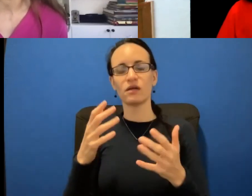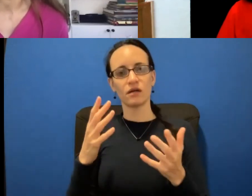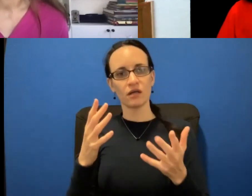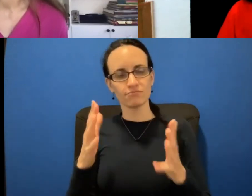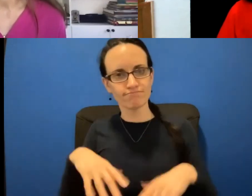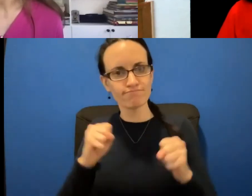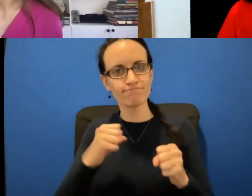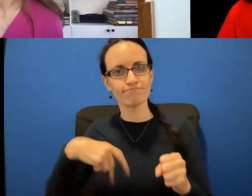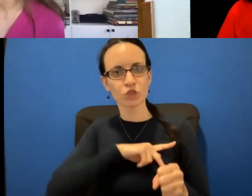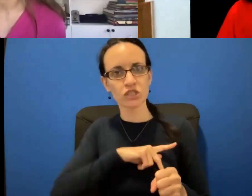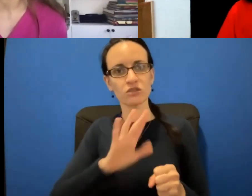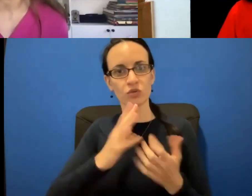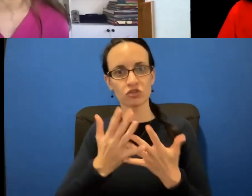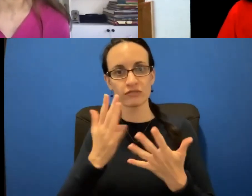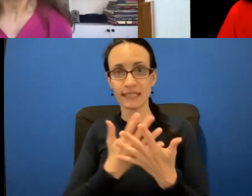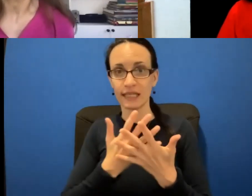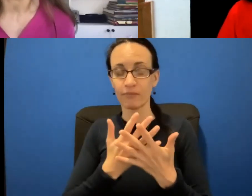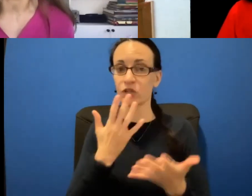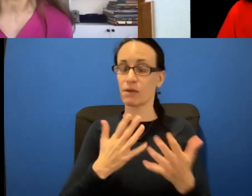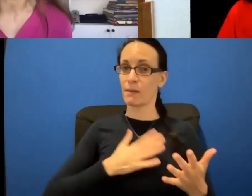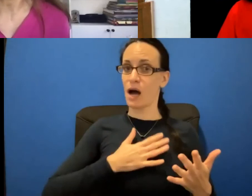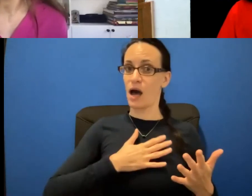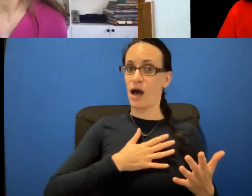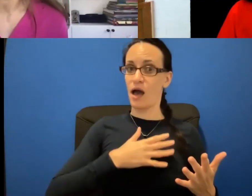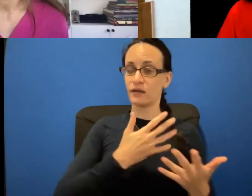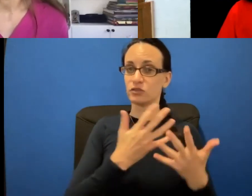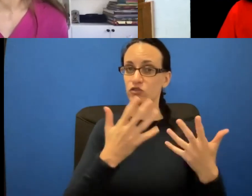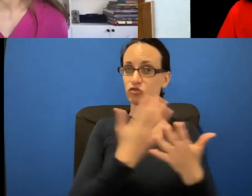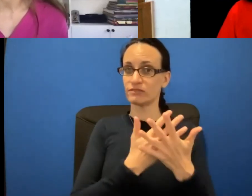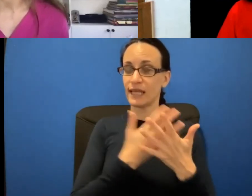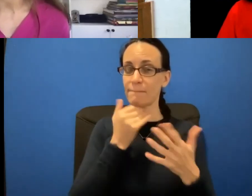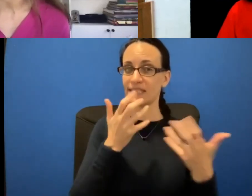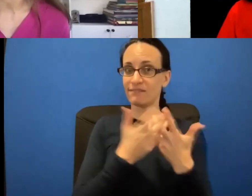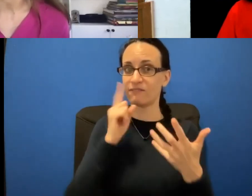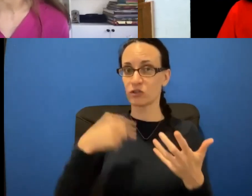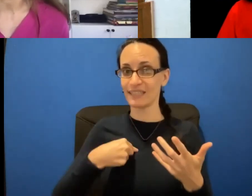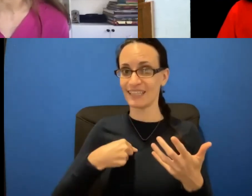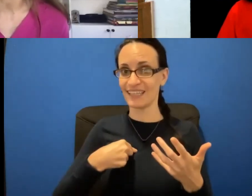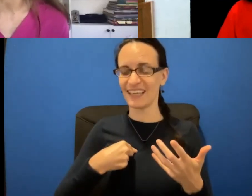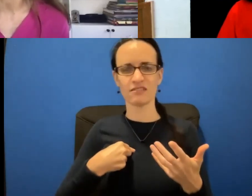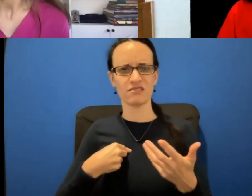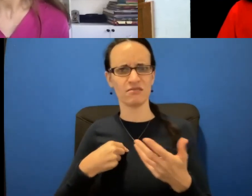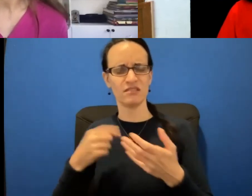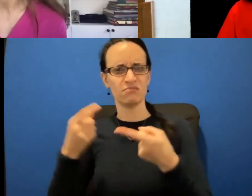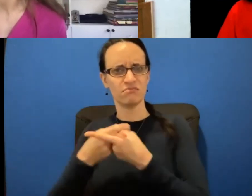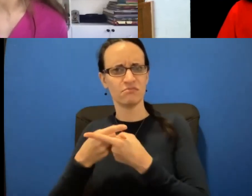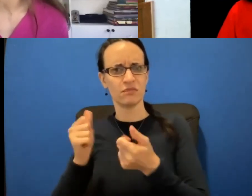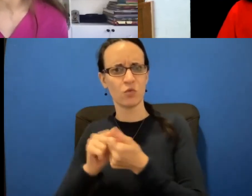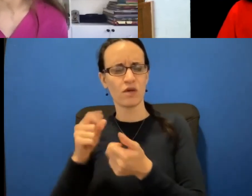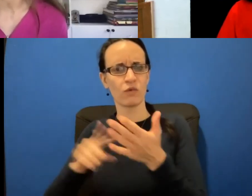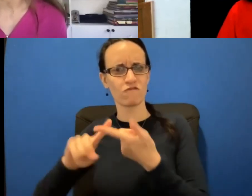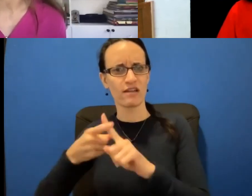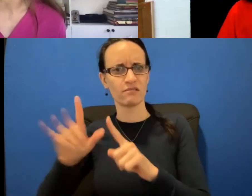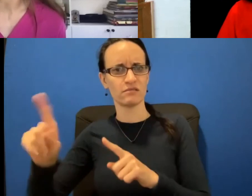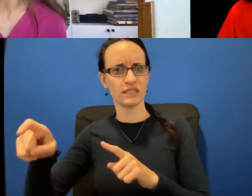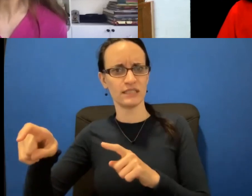that's right for me might not be right for my neighbor or my friend, because it really does have to be based on risk factors. These videos didn't